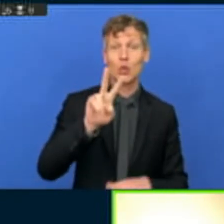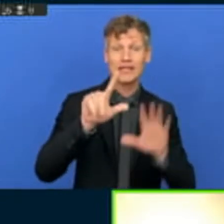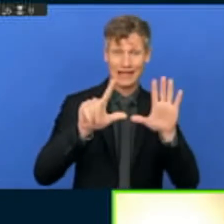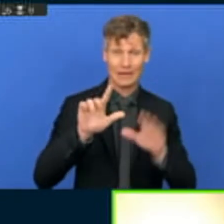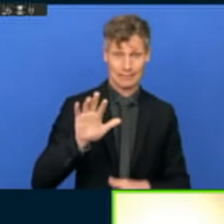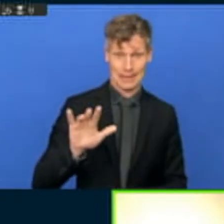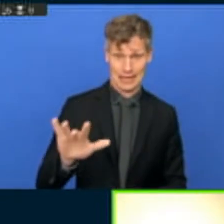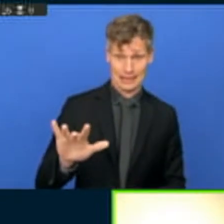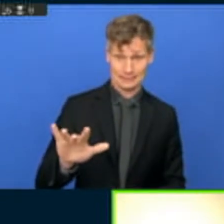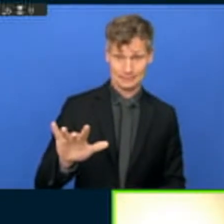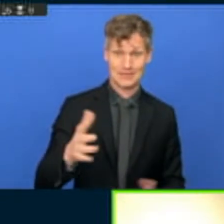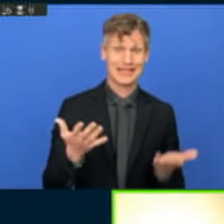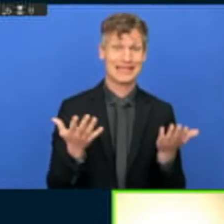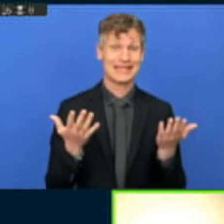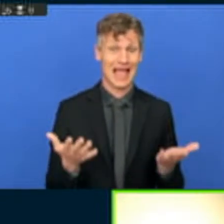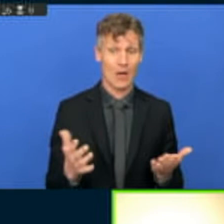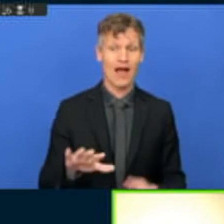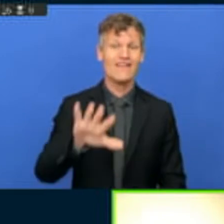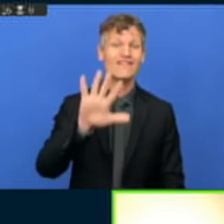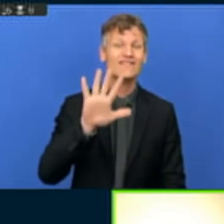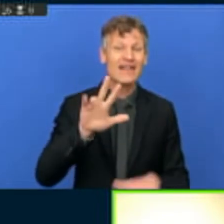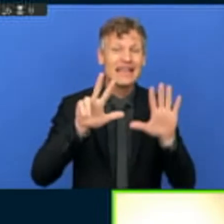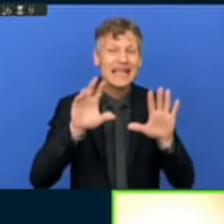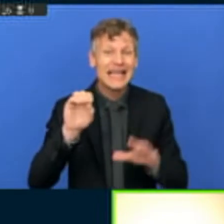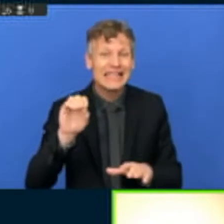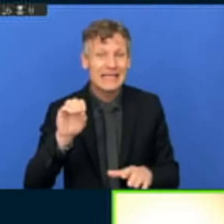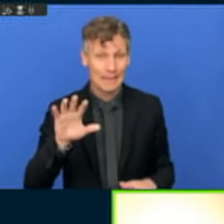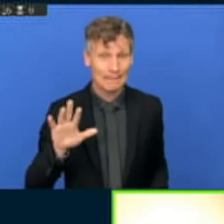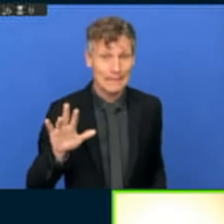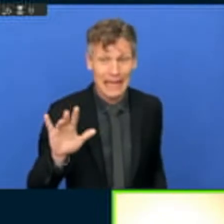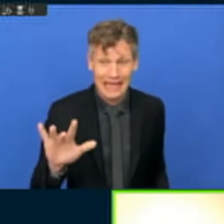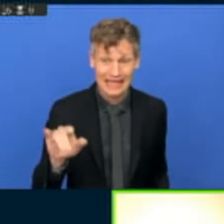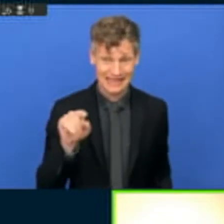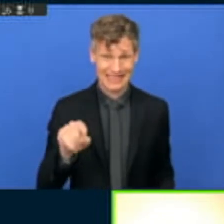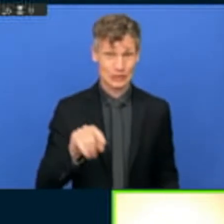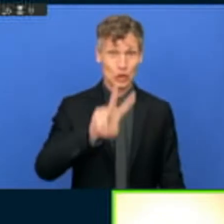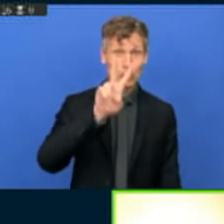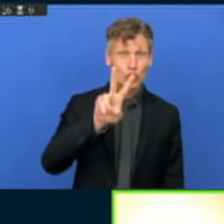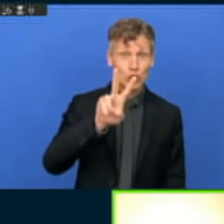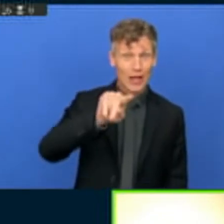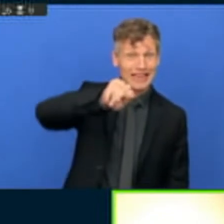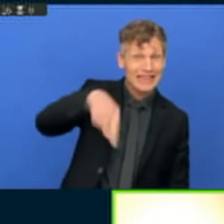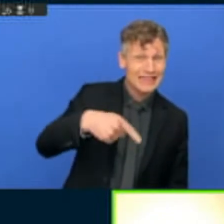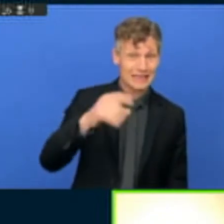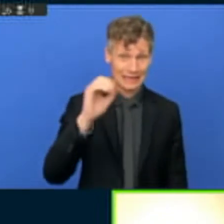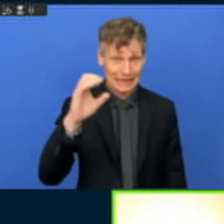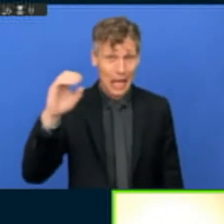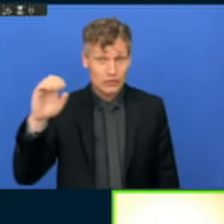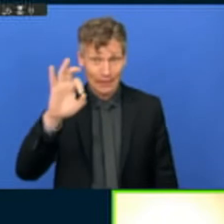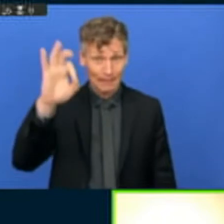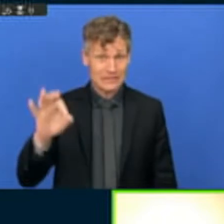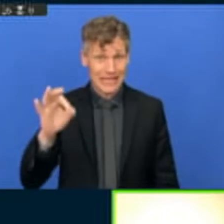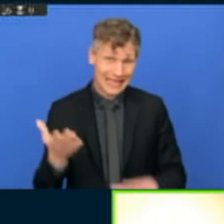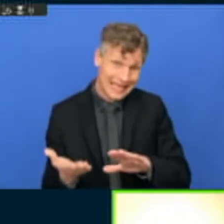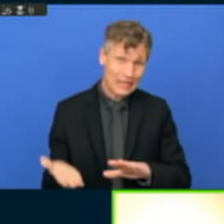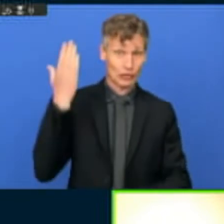this period. And now we are adding, every year, more than 20 million urban dwellers in Africa. So